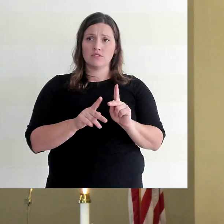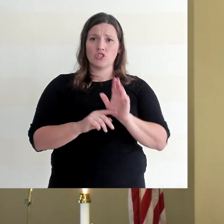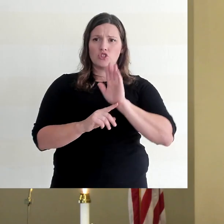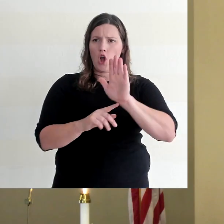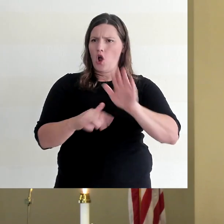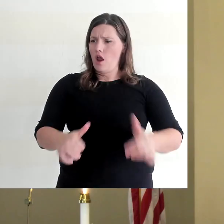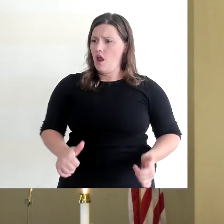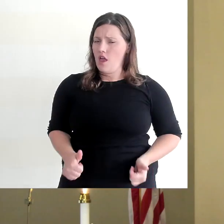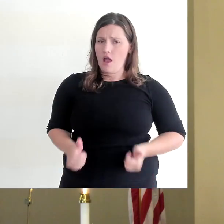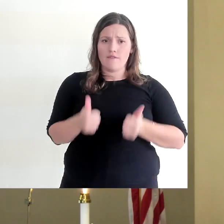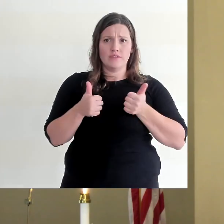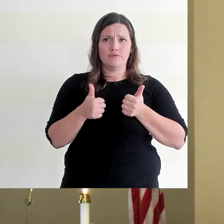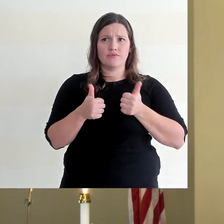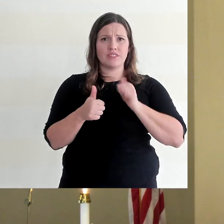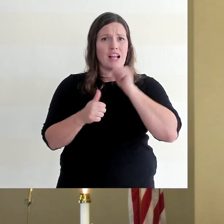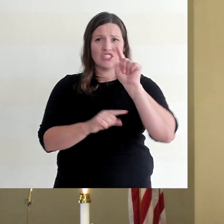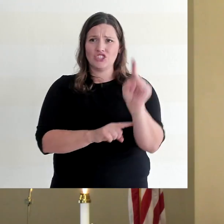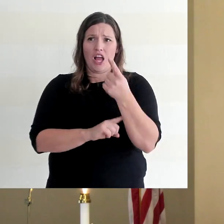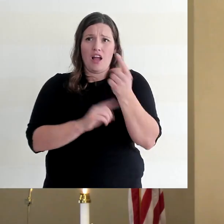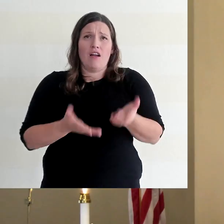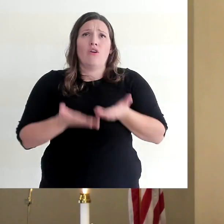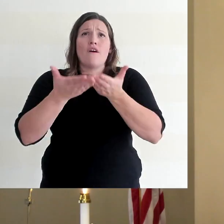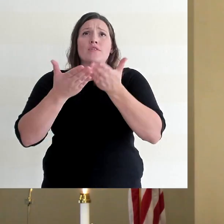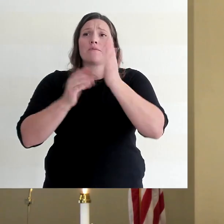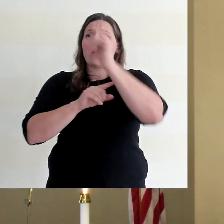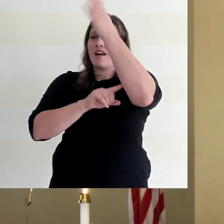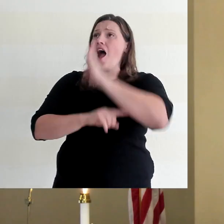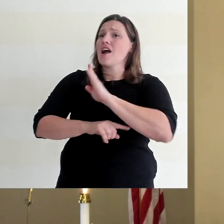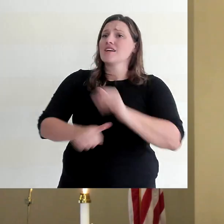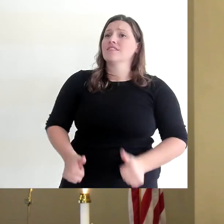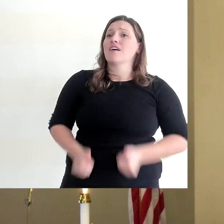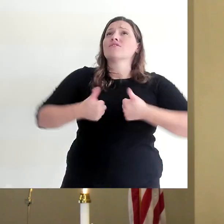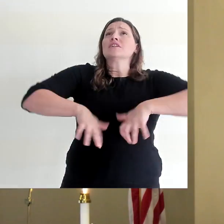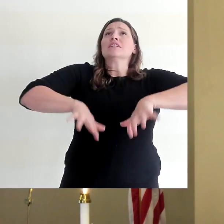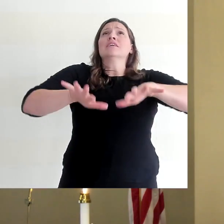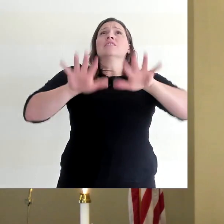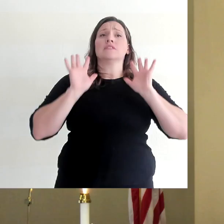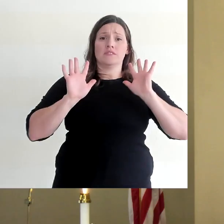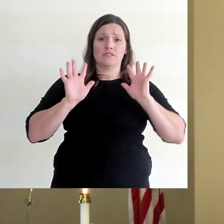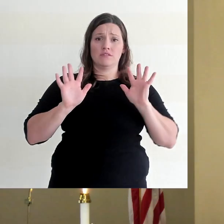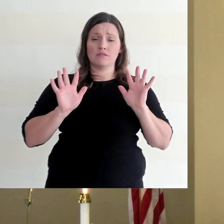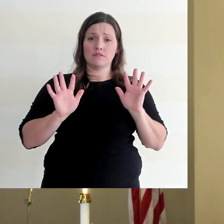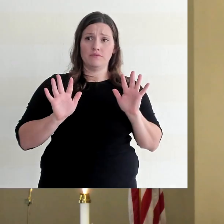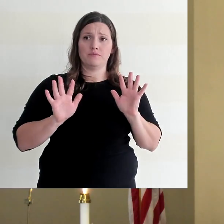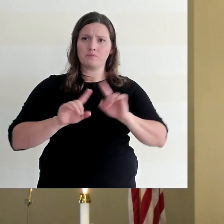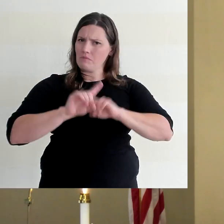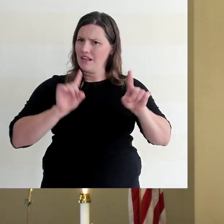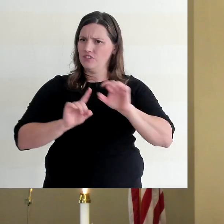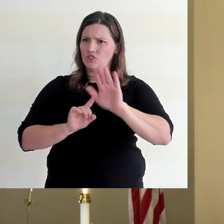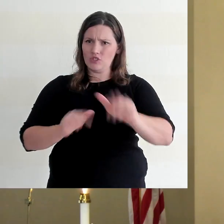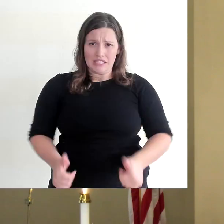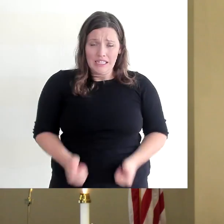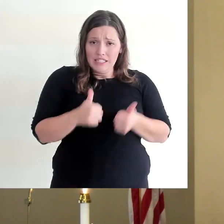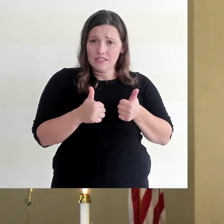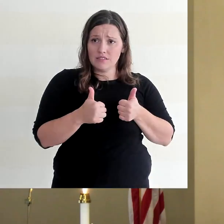Your life is not only offered to God as a living sacrifice, but your